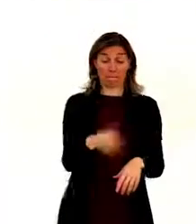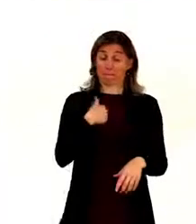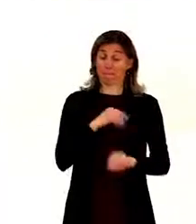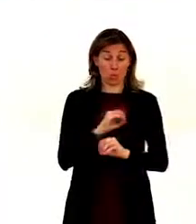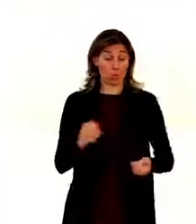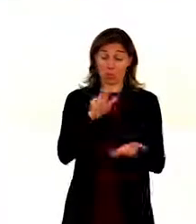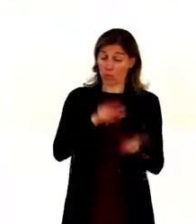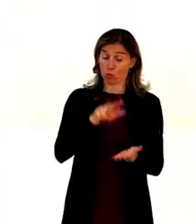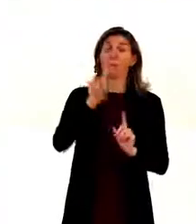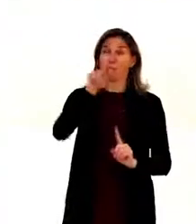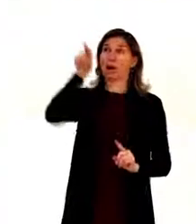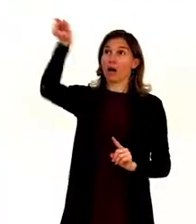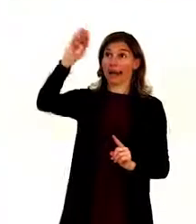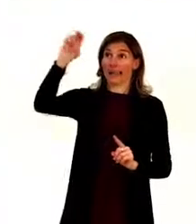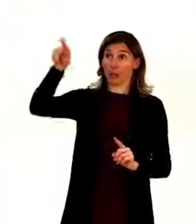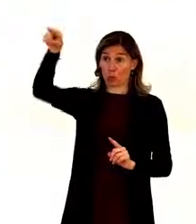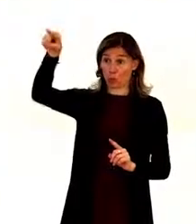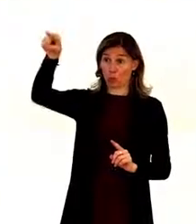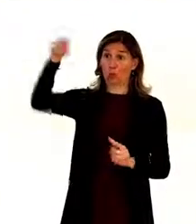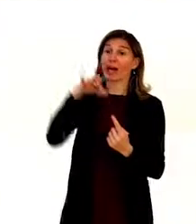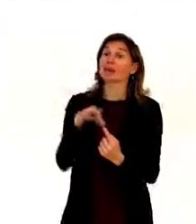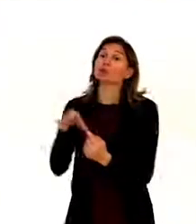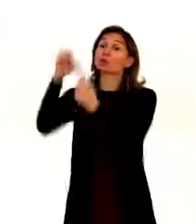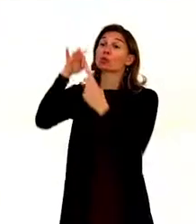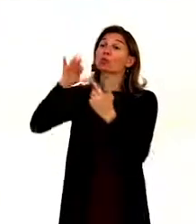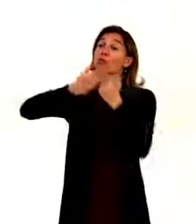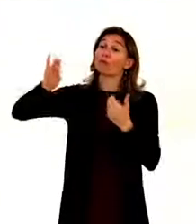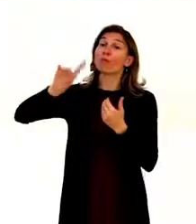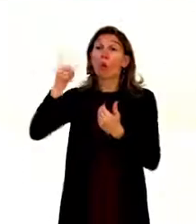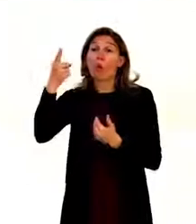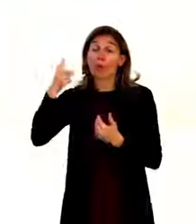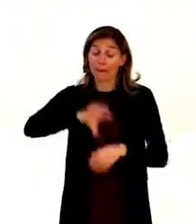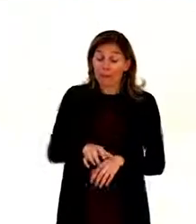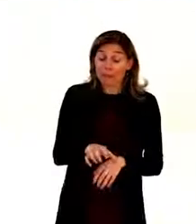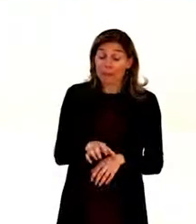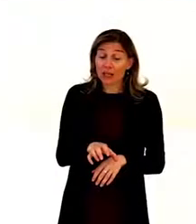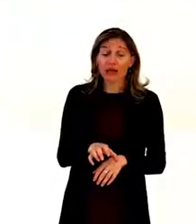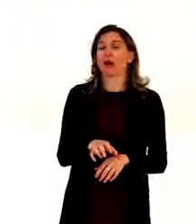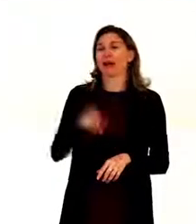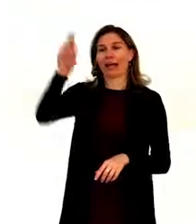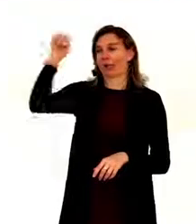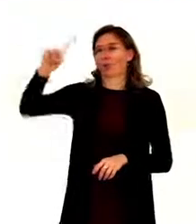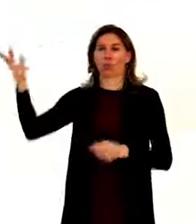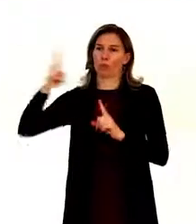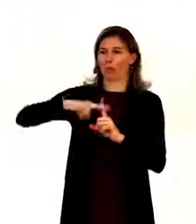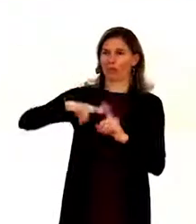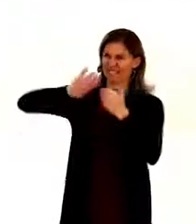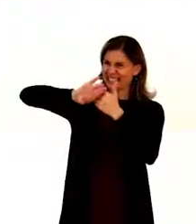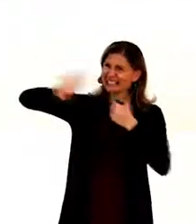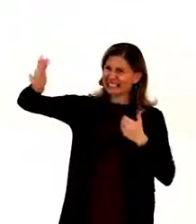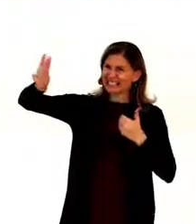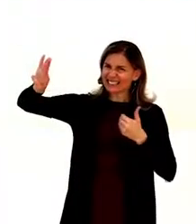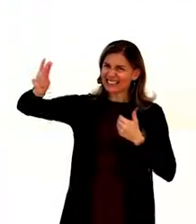convention. But if it's in exclusive competence of member states, then it doesn't apply. So, that was quite a tricky